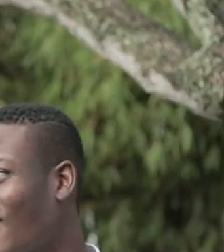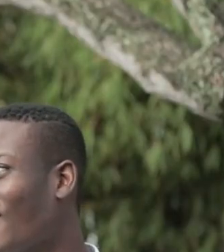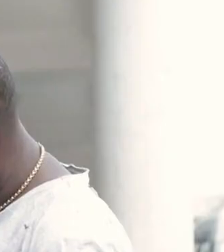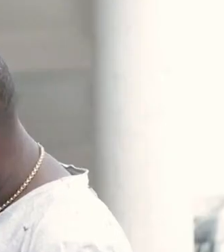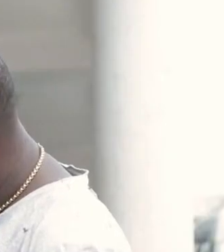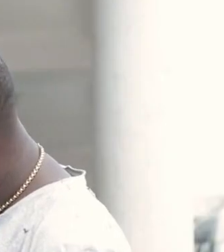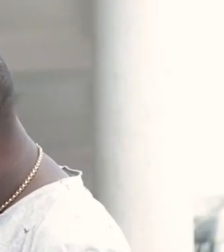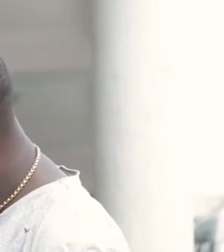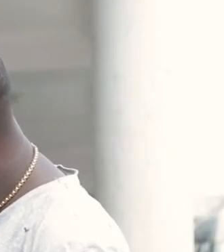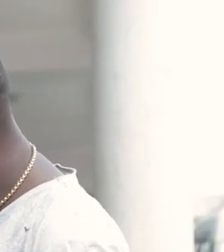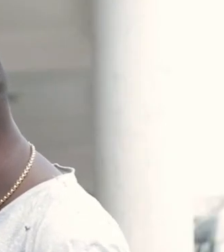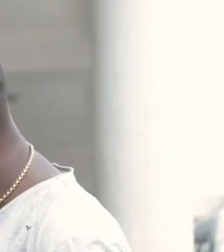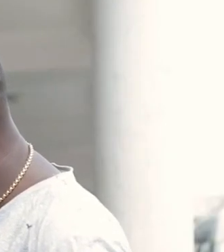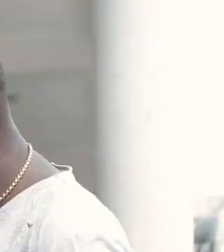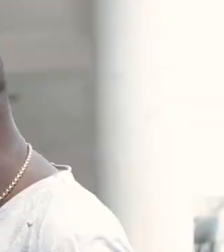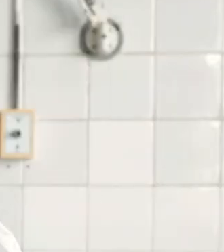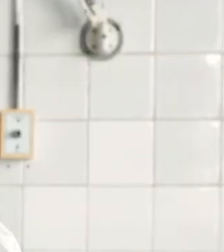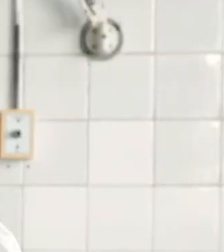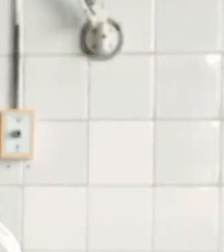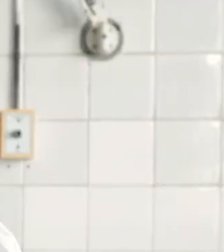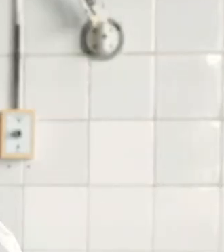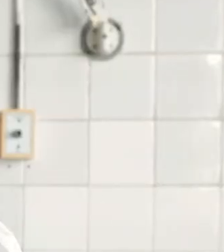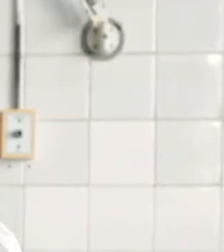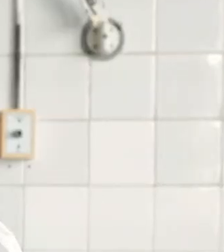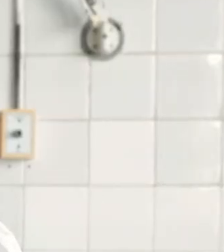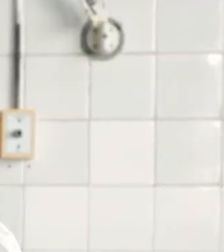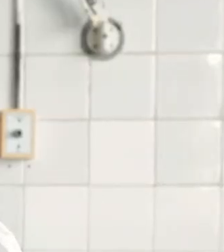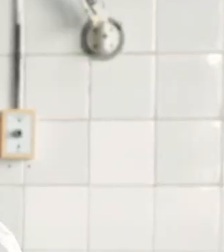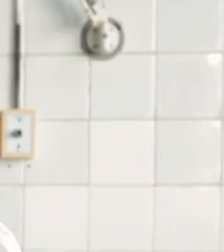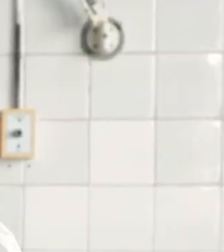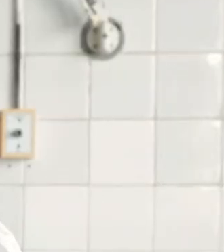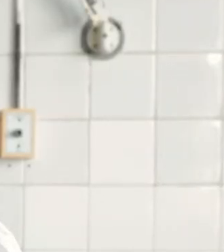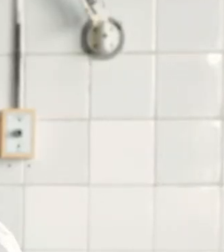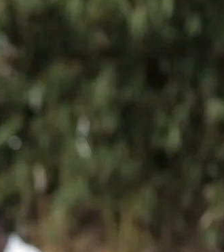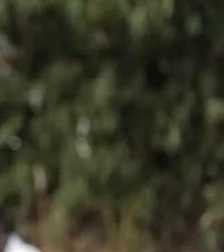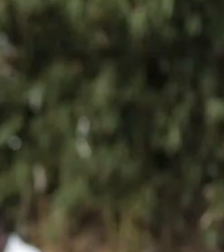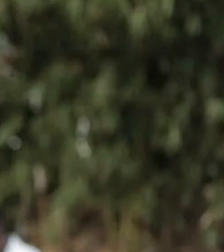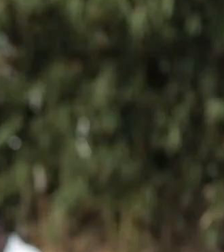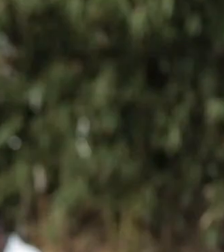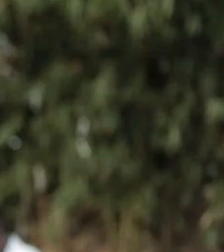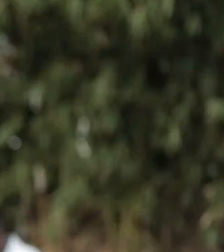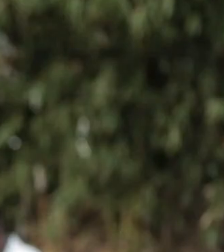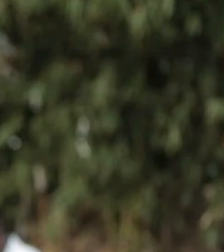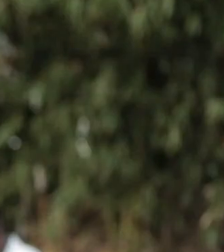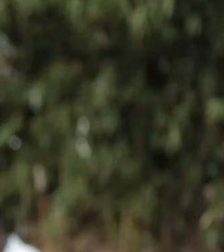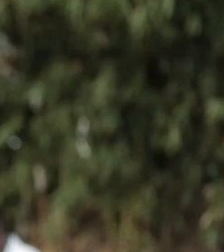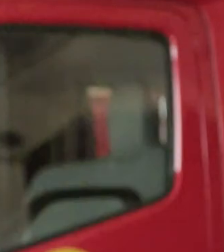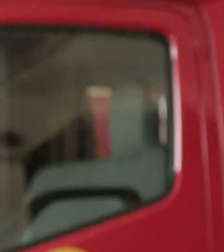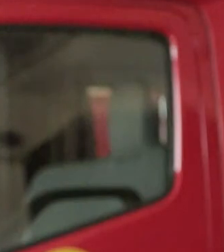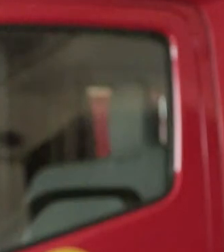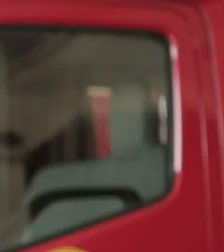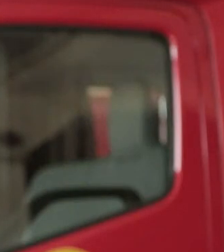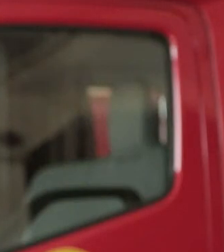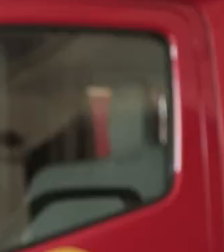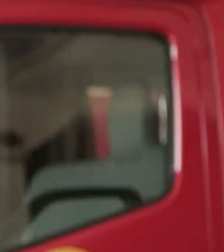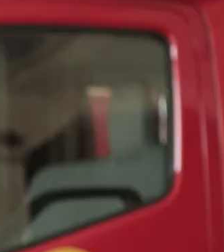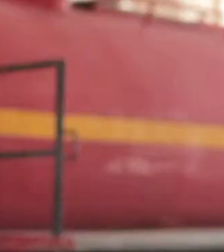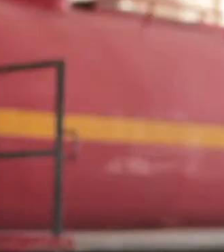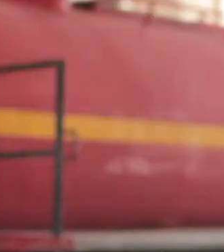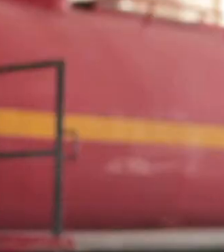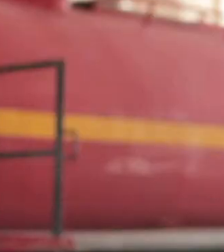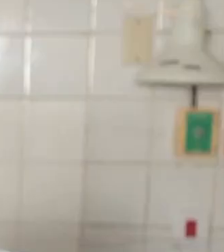friends because of stigma and an oppressive silence around mental illness. Let's put an end to the silence.